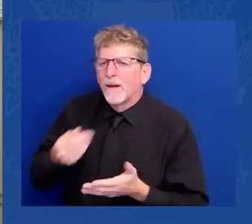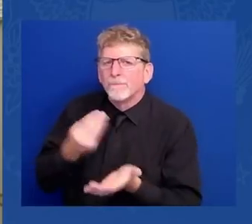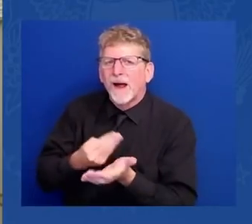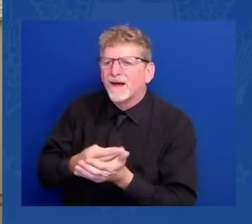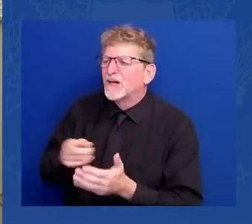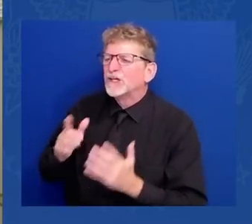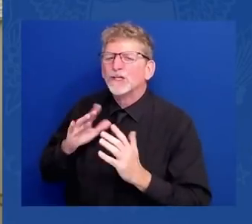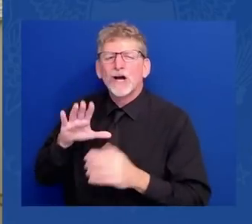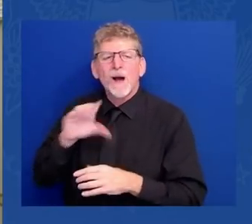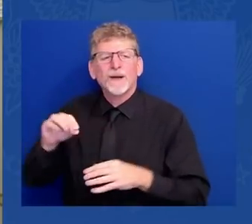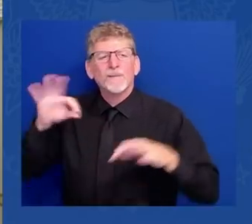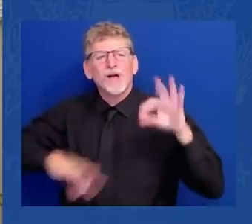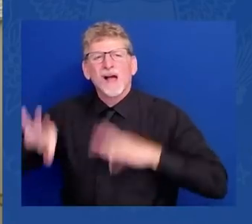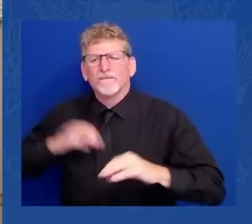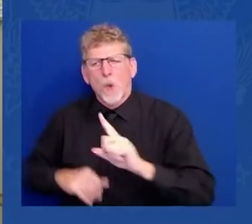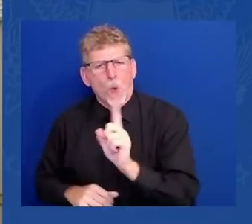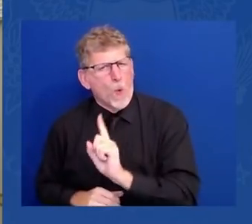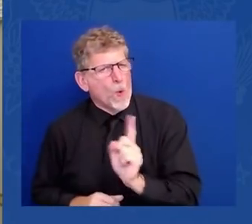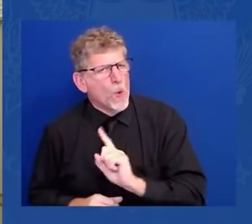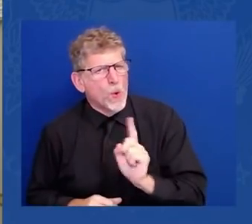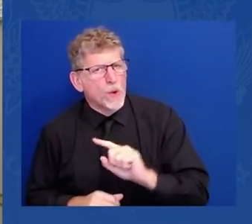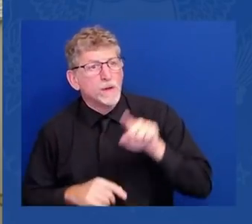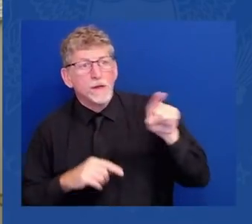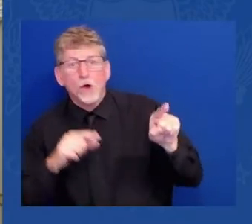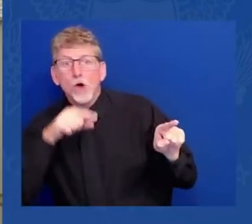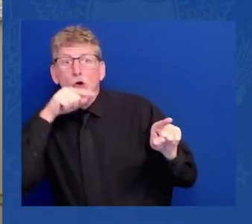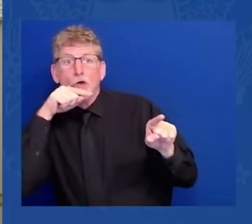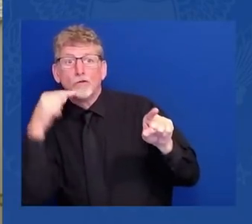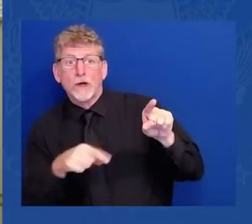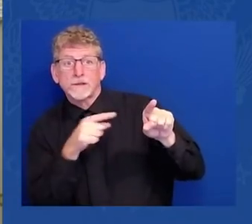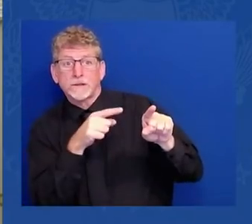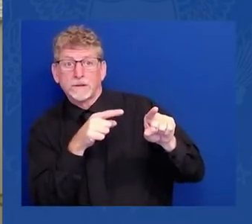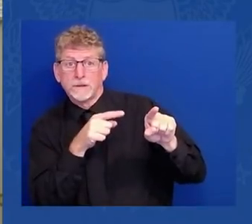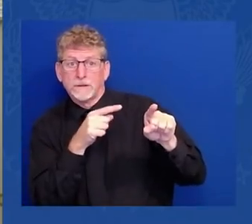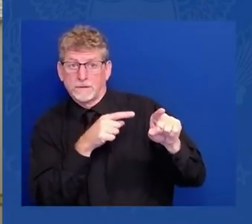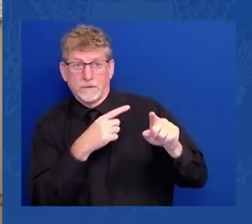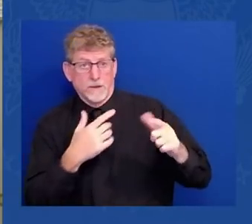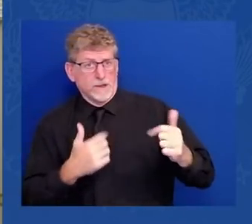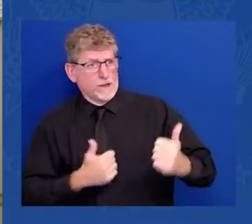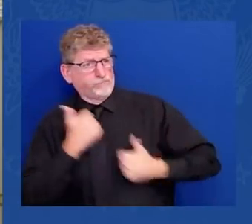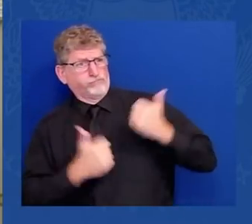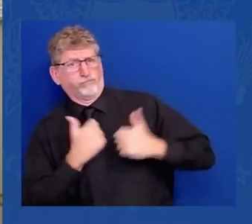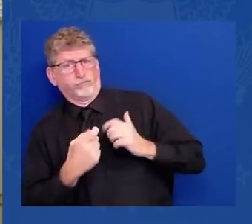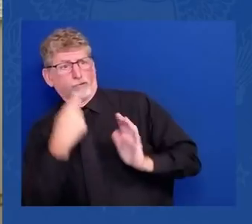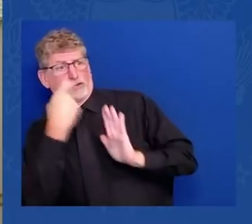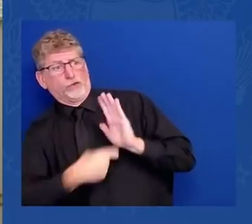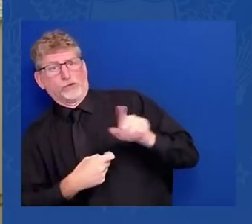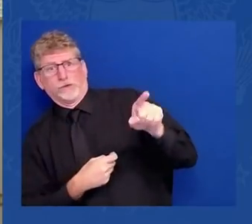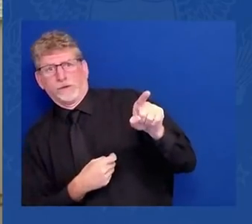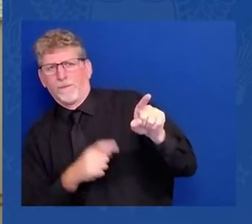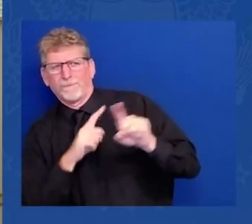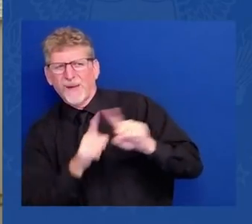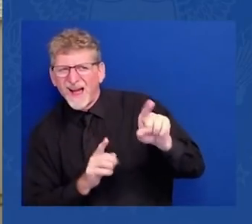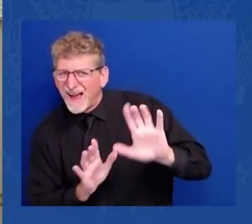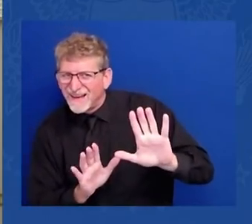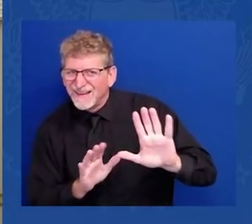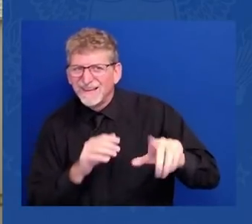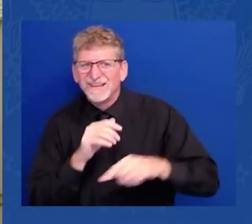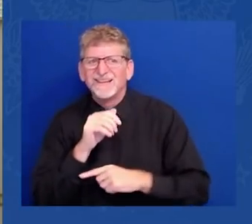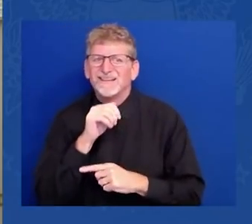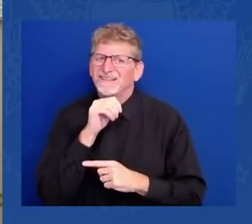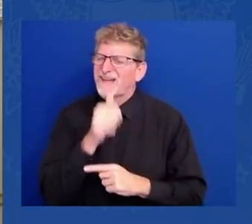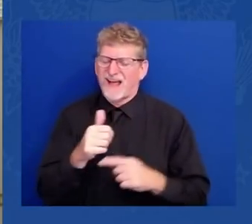no time for profiteering or price gouging. I want to be clear about what we'll not tolerate. But I also want to